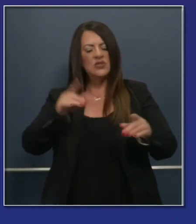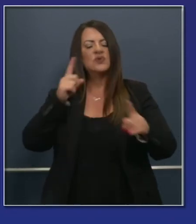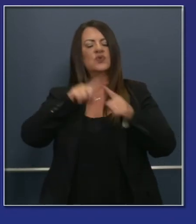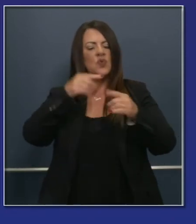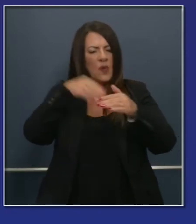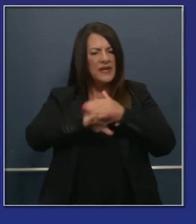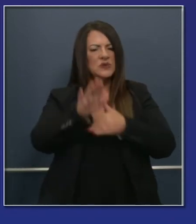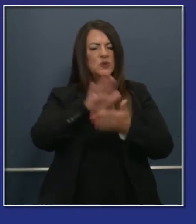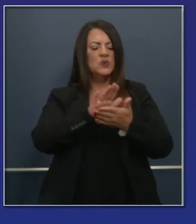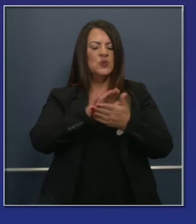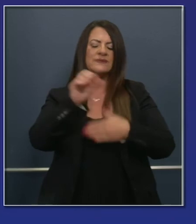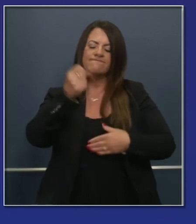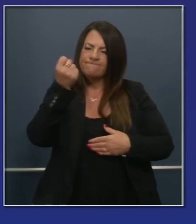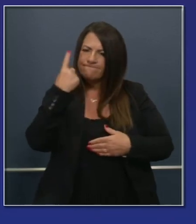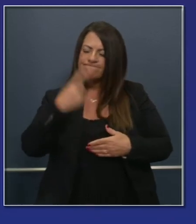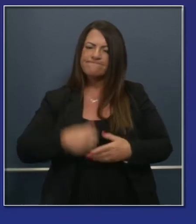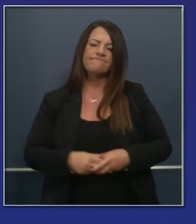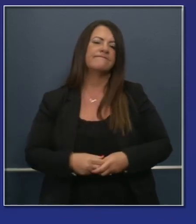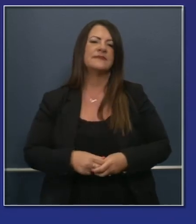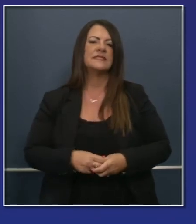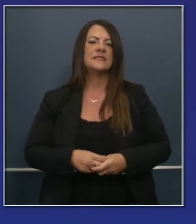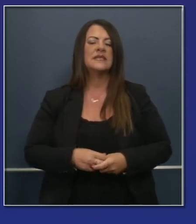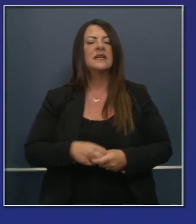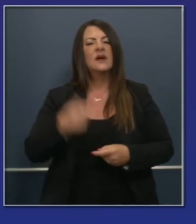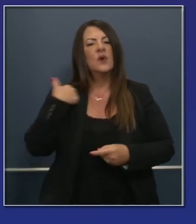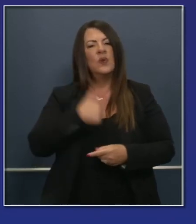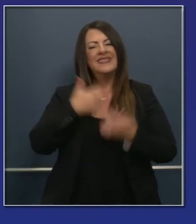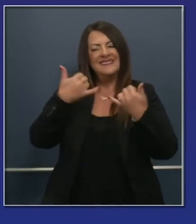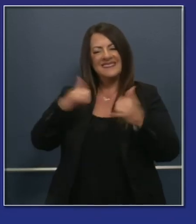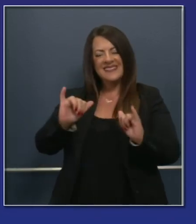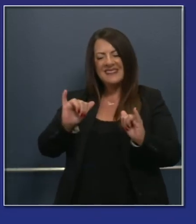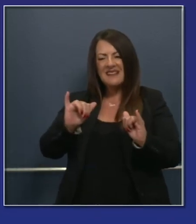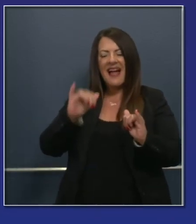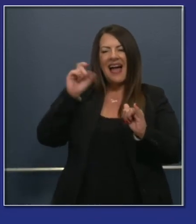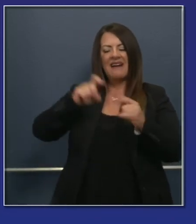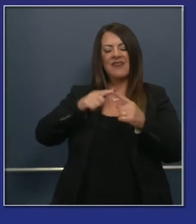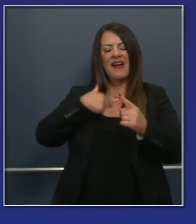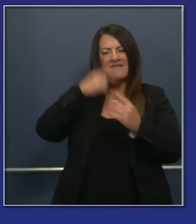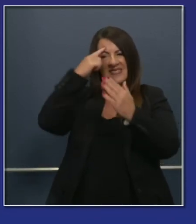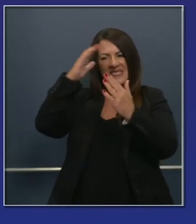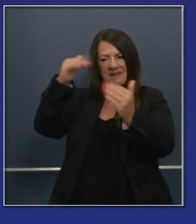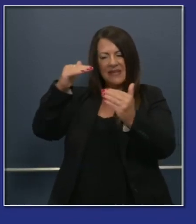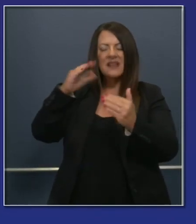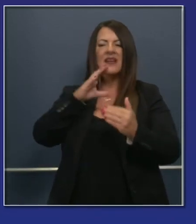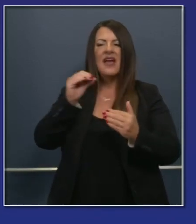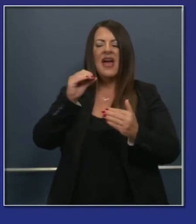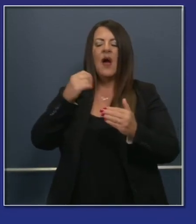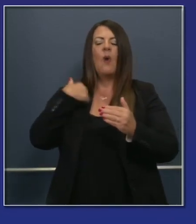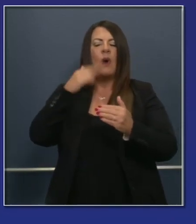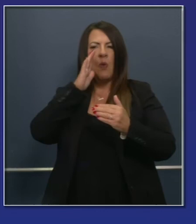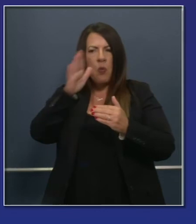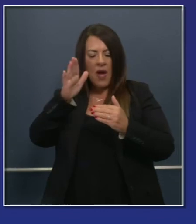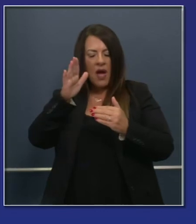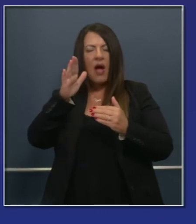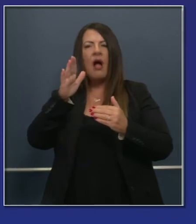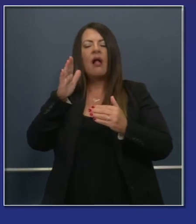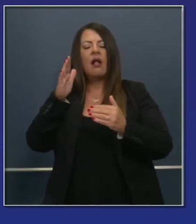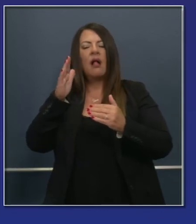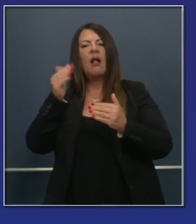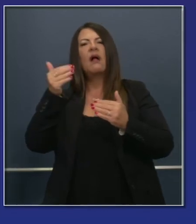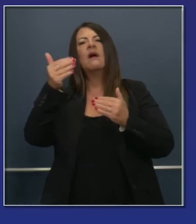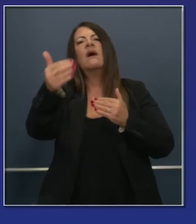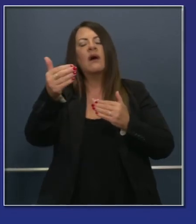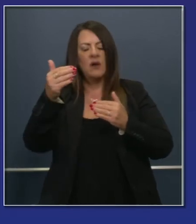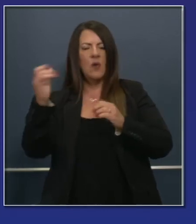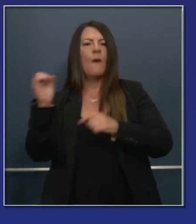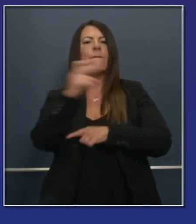suboptimal environment but with expectation and anticipation that we will go back to the environment that we are more